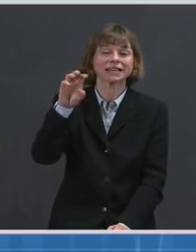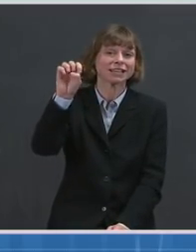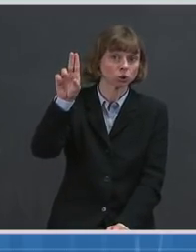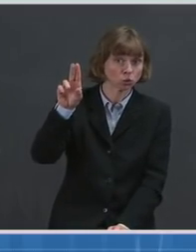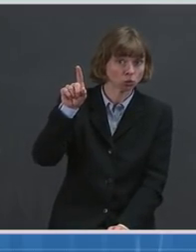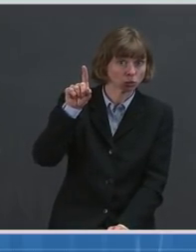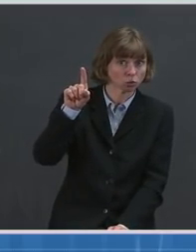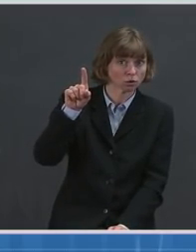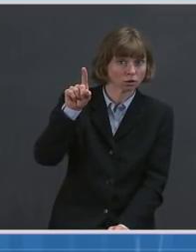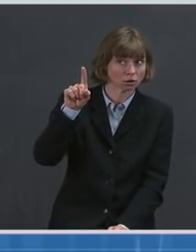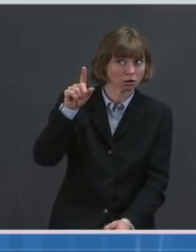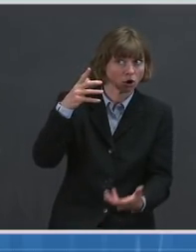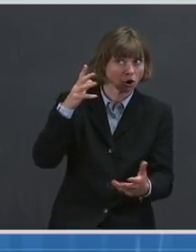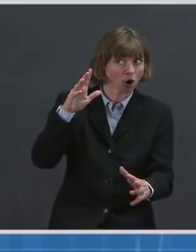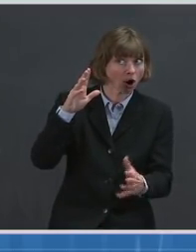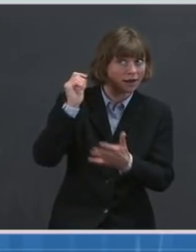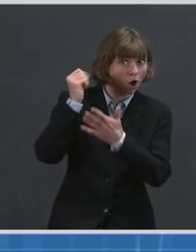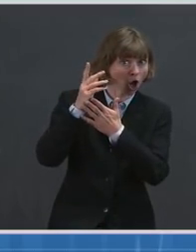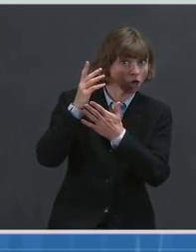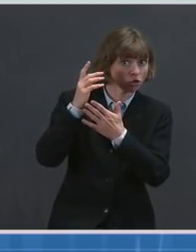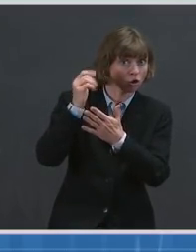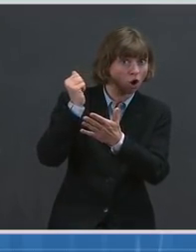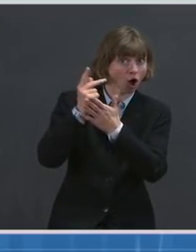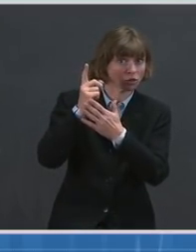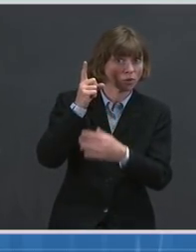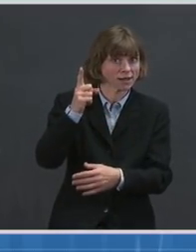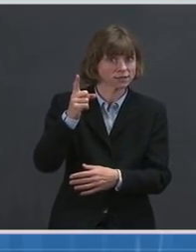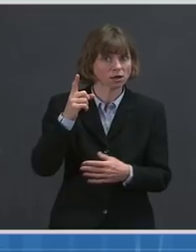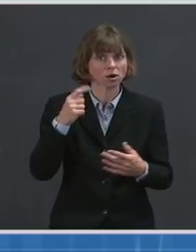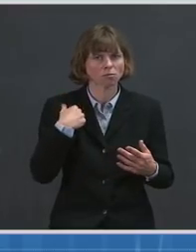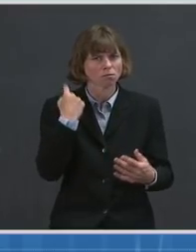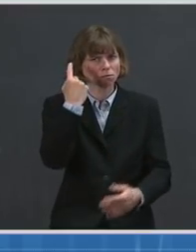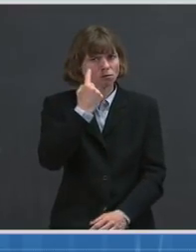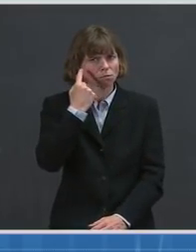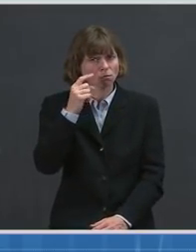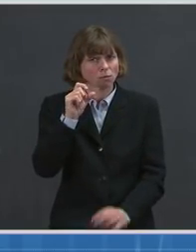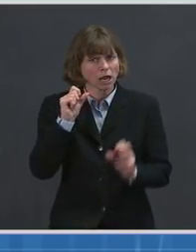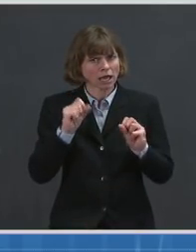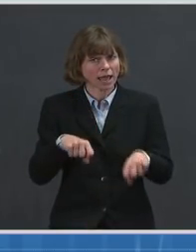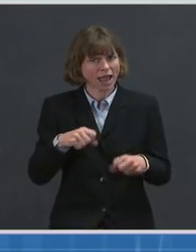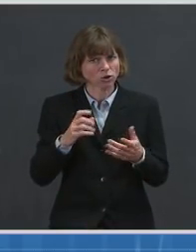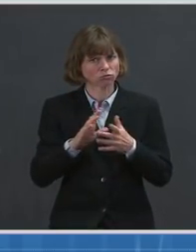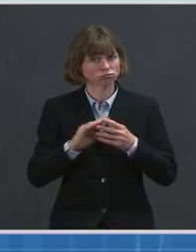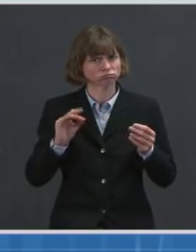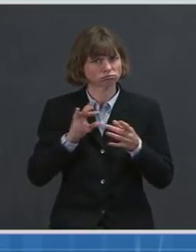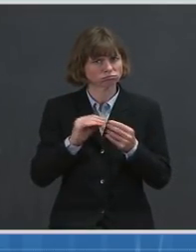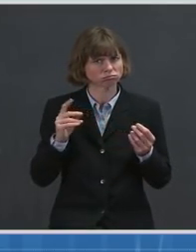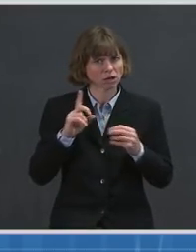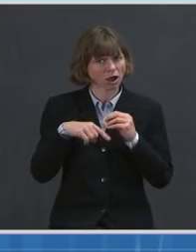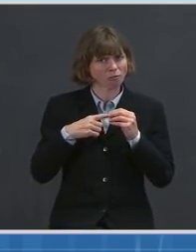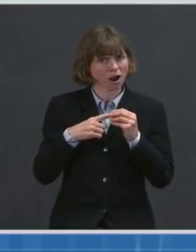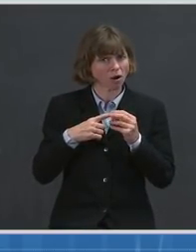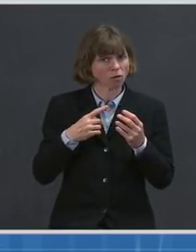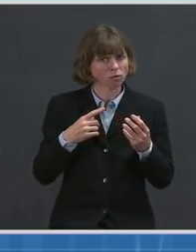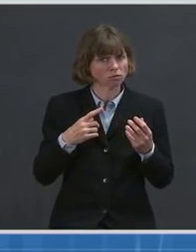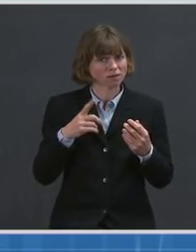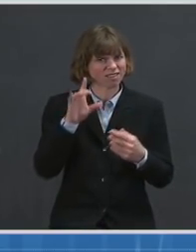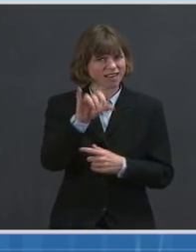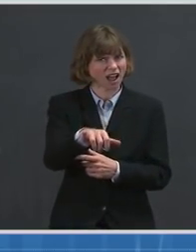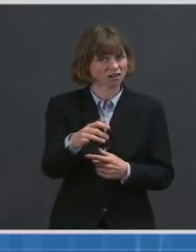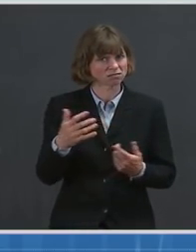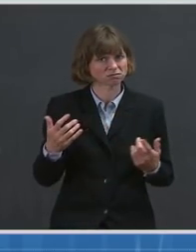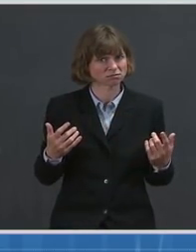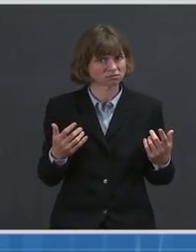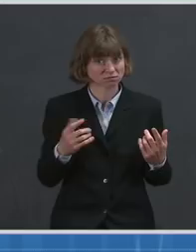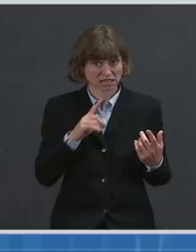authorized. Just wondering if you can sort of share any views that you guys have on that and whether, you know,